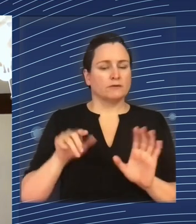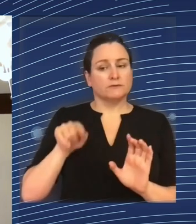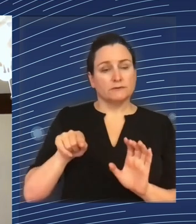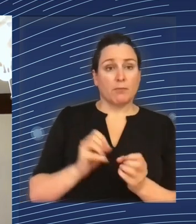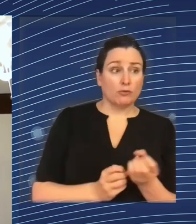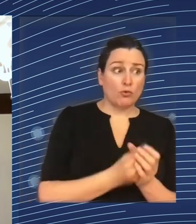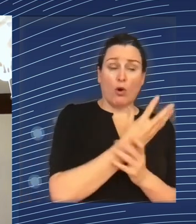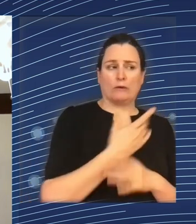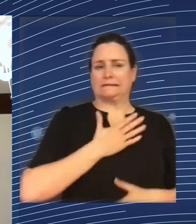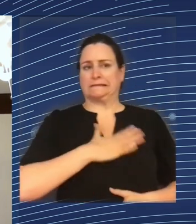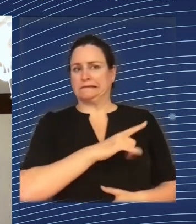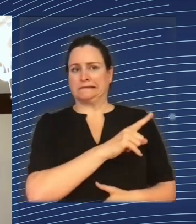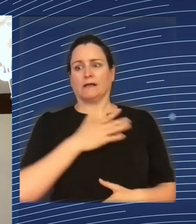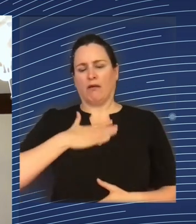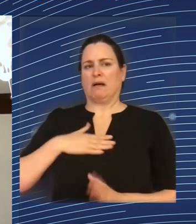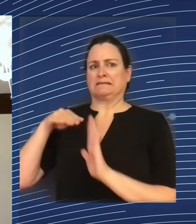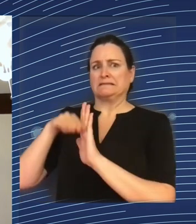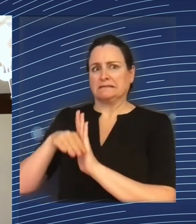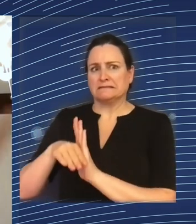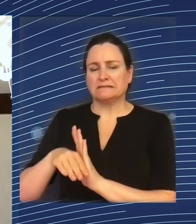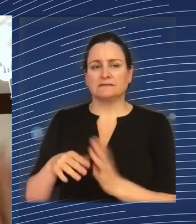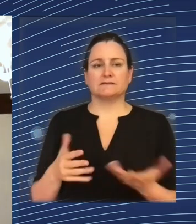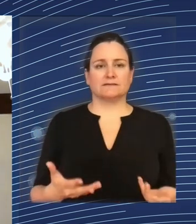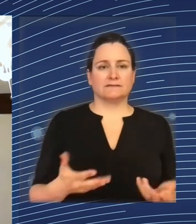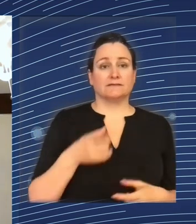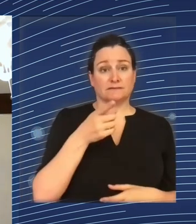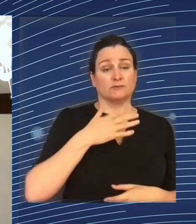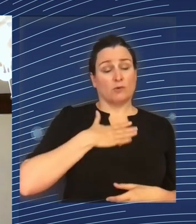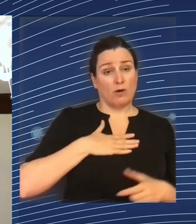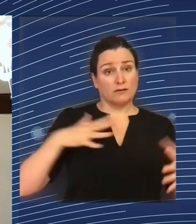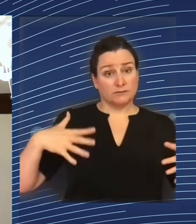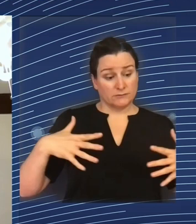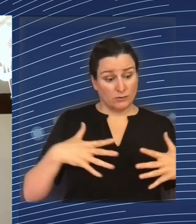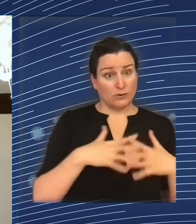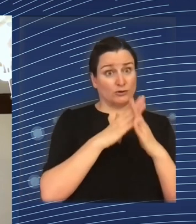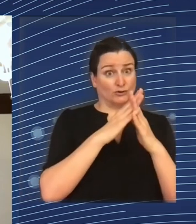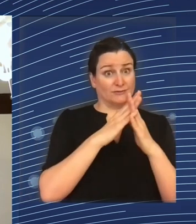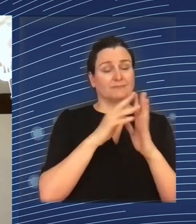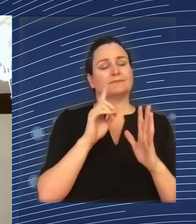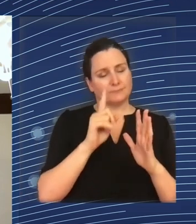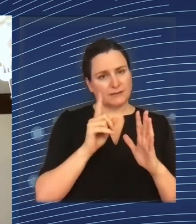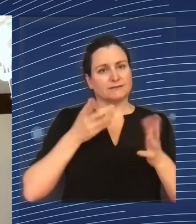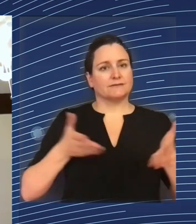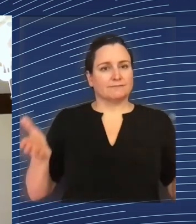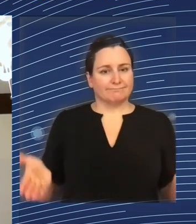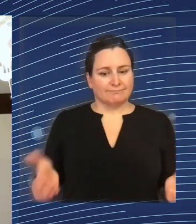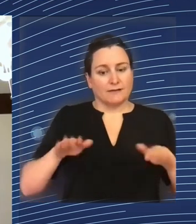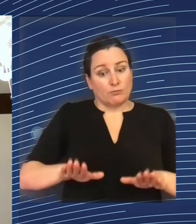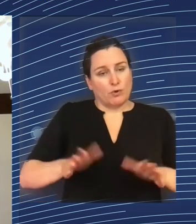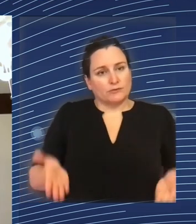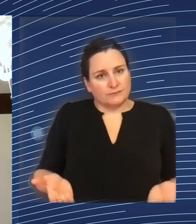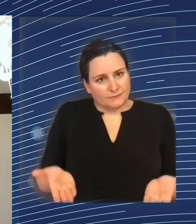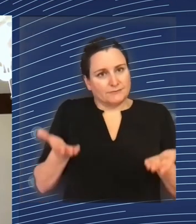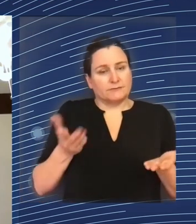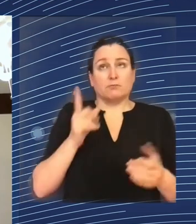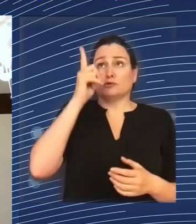cohesion in the sense of economic convergence, you either do it from the bottom catching up or the top being leveled down. And I don't